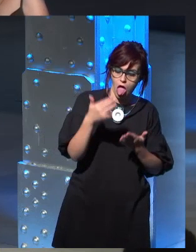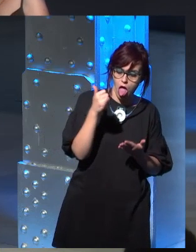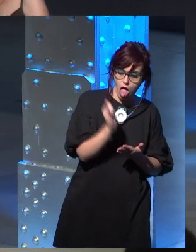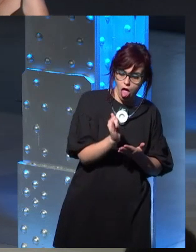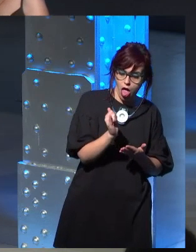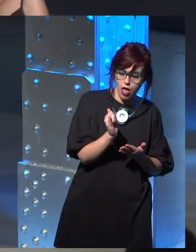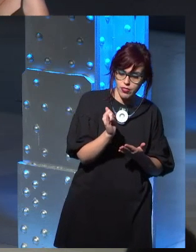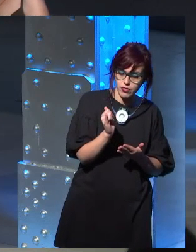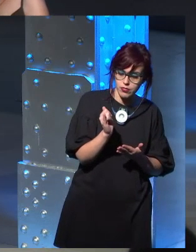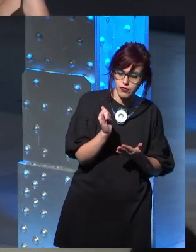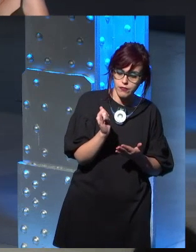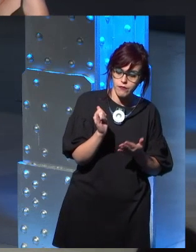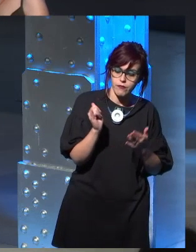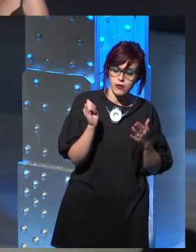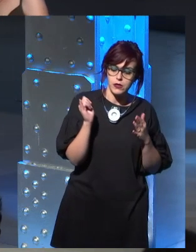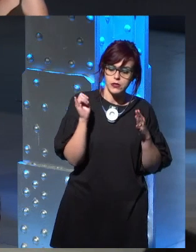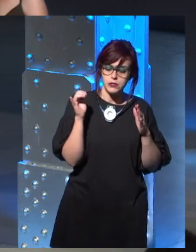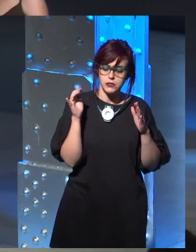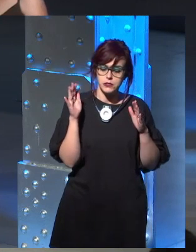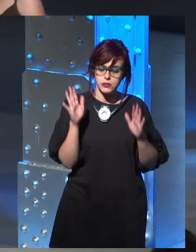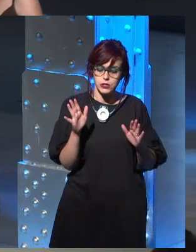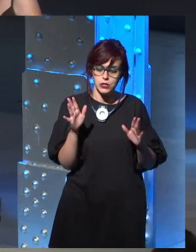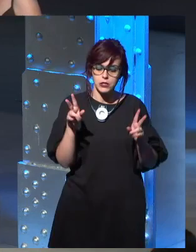that he wrote. I all of it has been published.